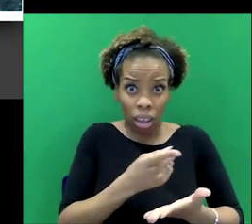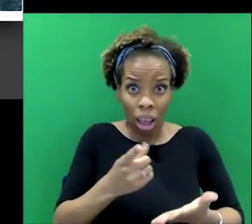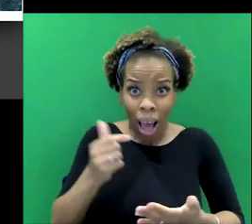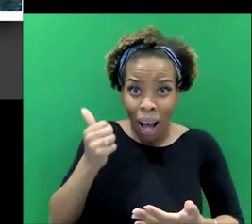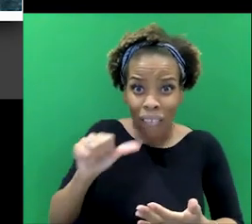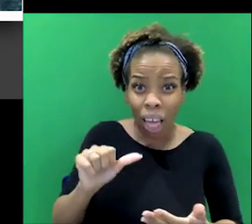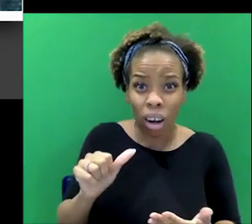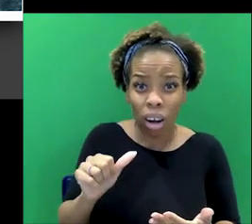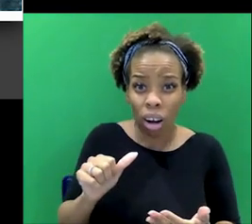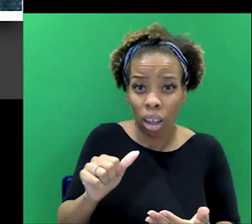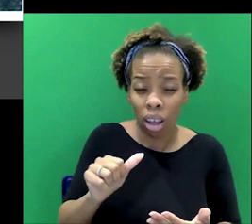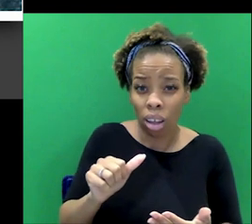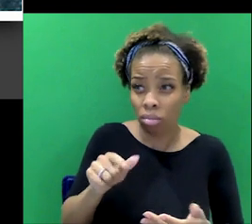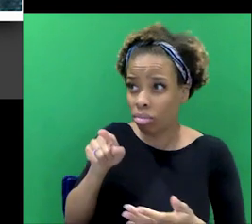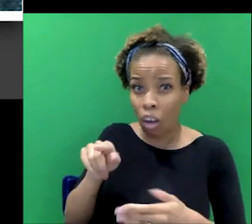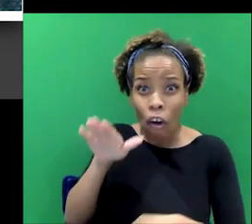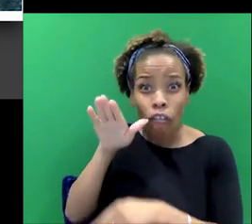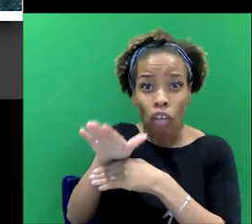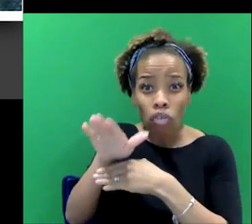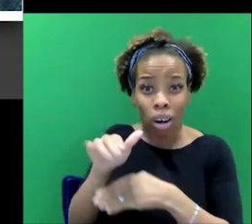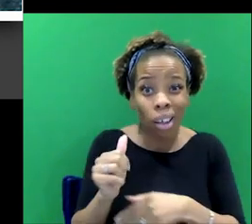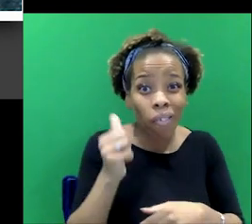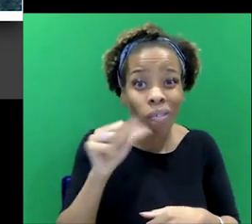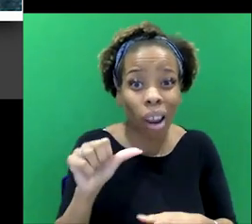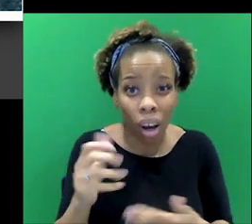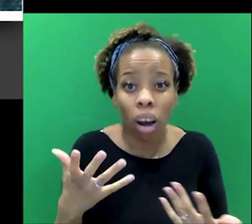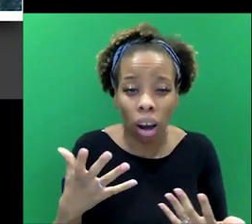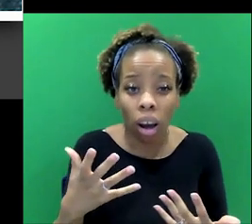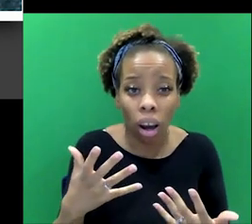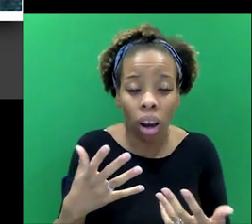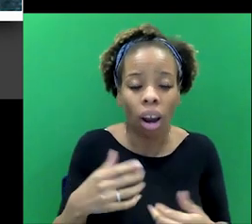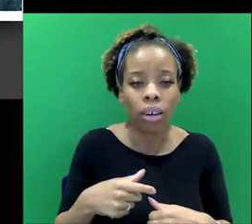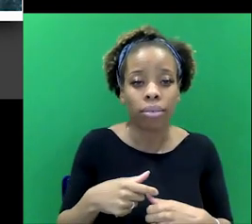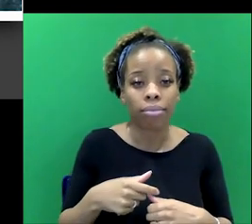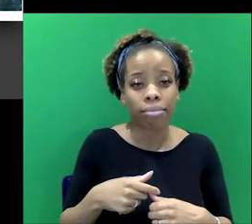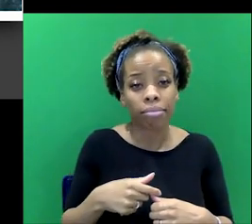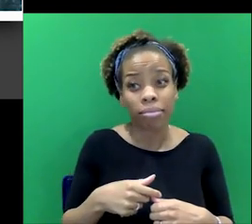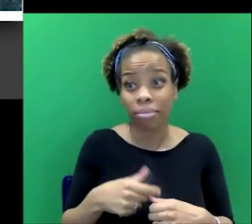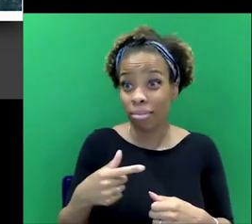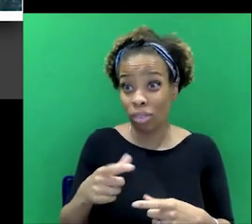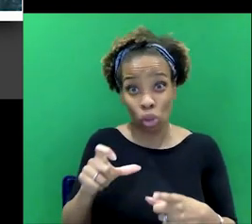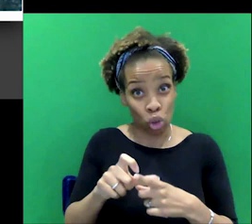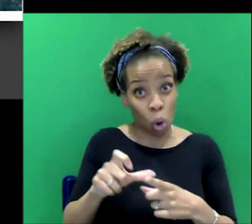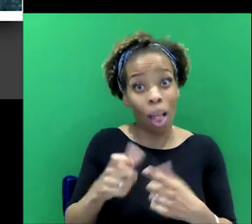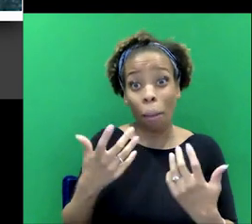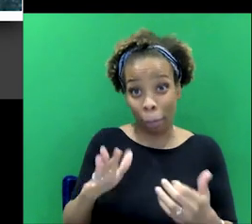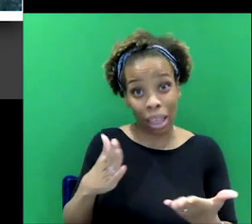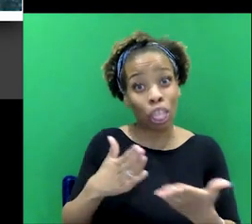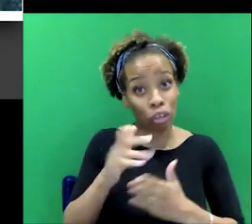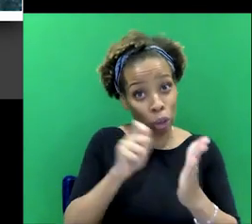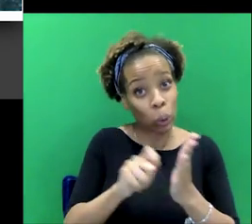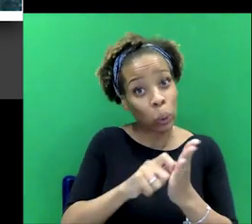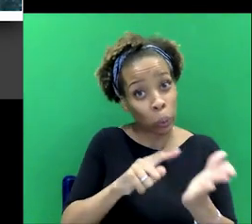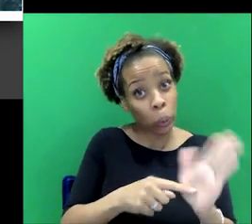villains. They were foreign villains and you could identify them as such. Um, so I think in a way Conan Doyle himself was guilty of doing that,